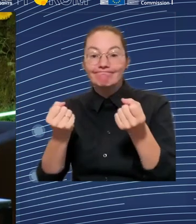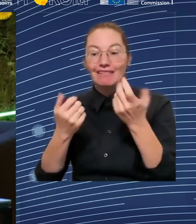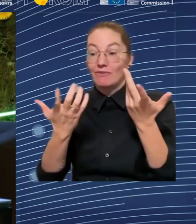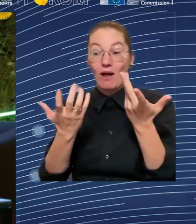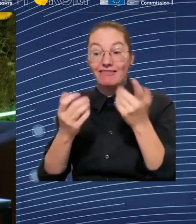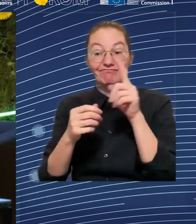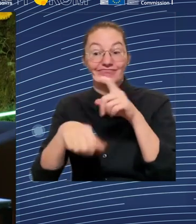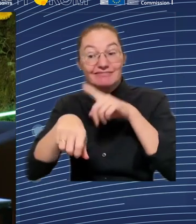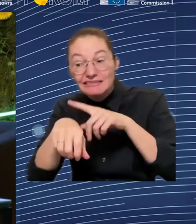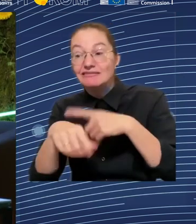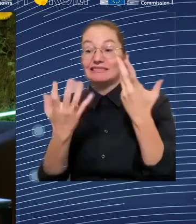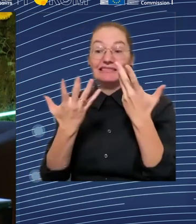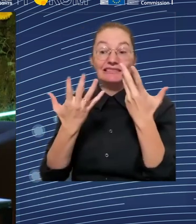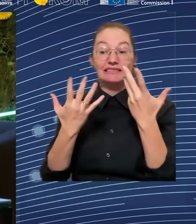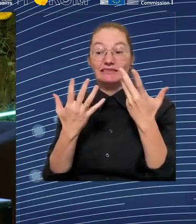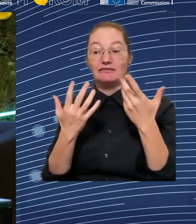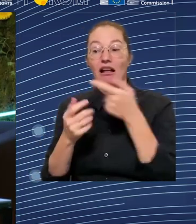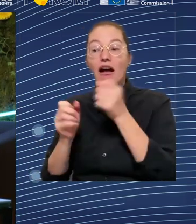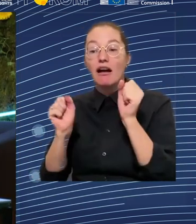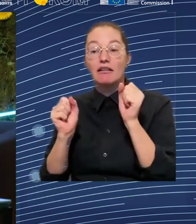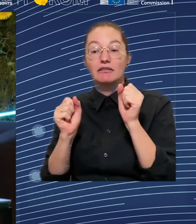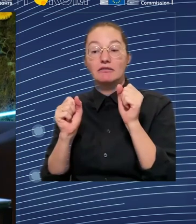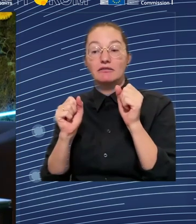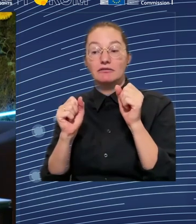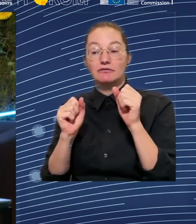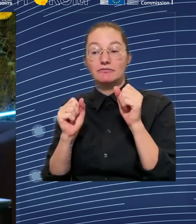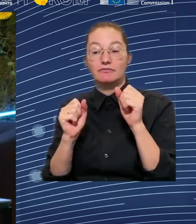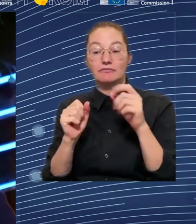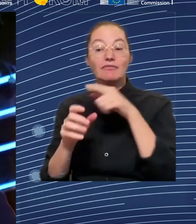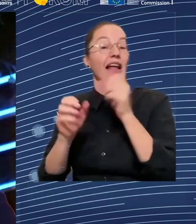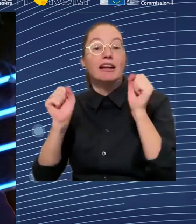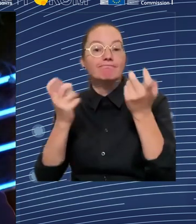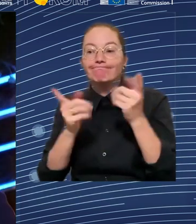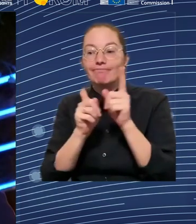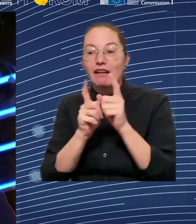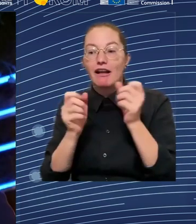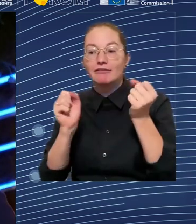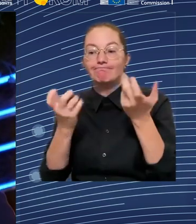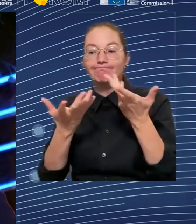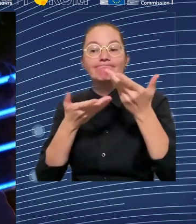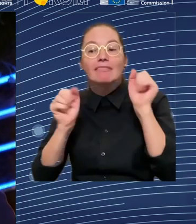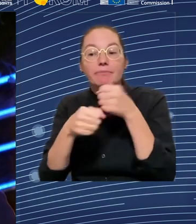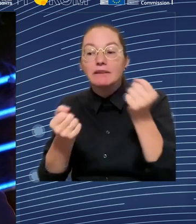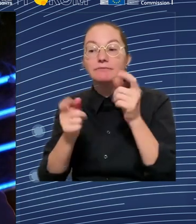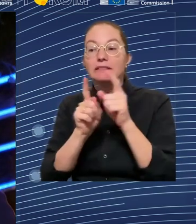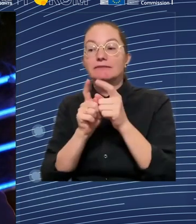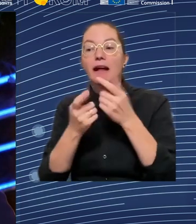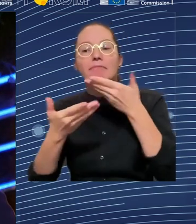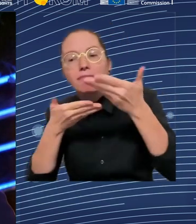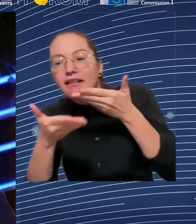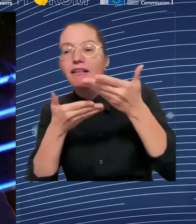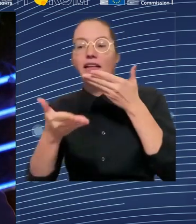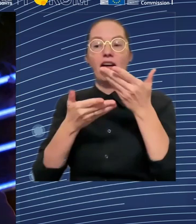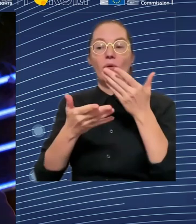needs to be part of a discussion. In particular for the medium to long term success. But